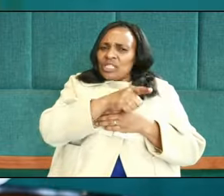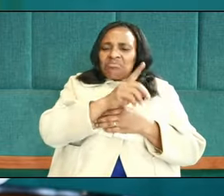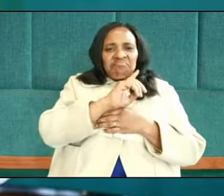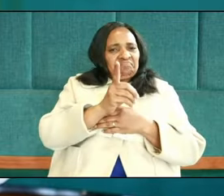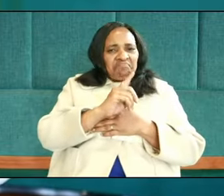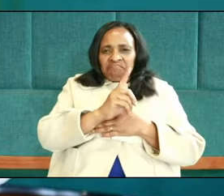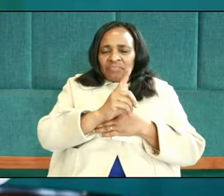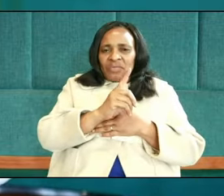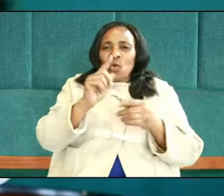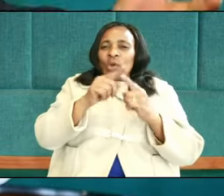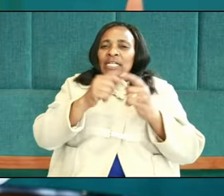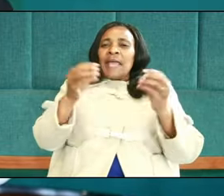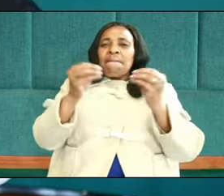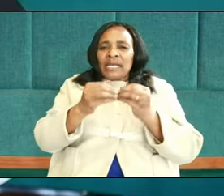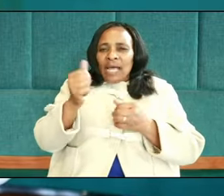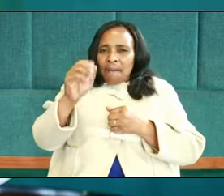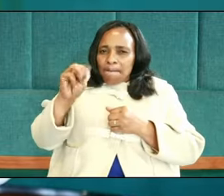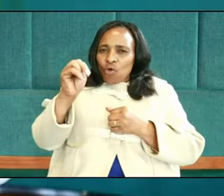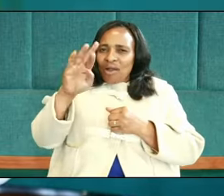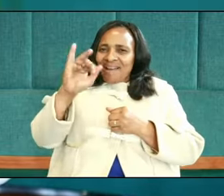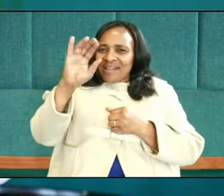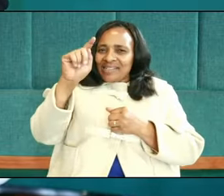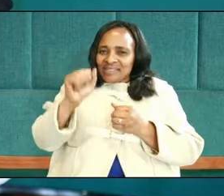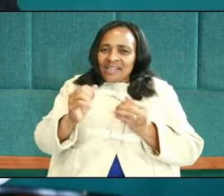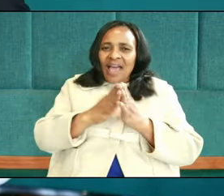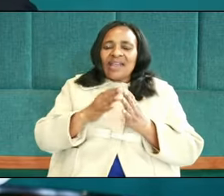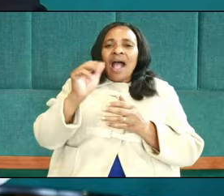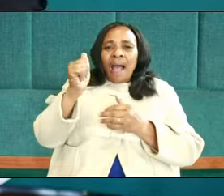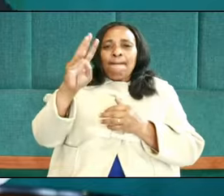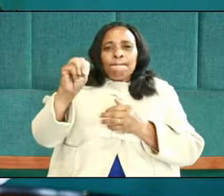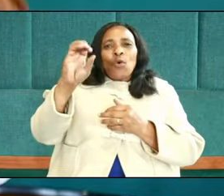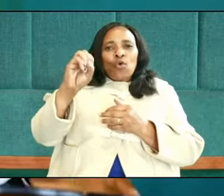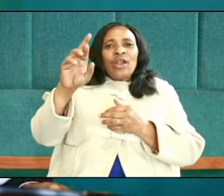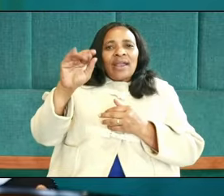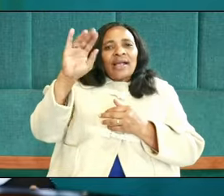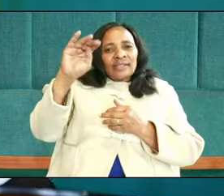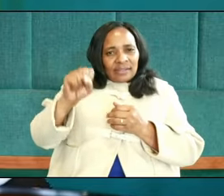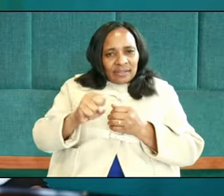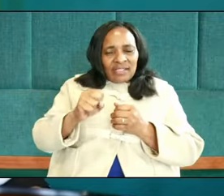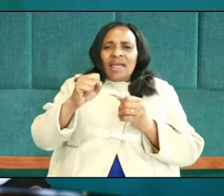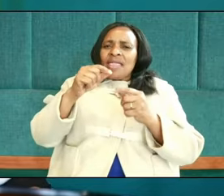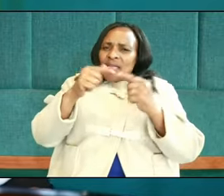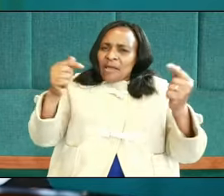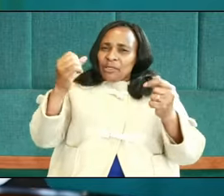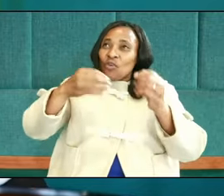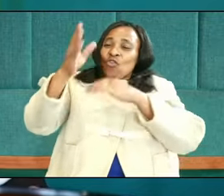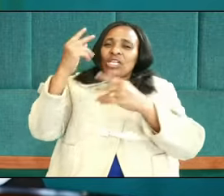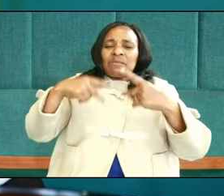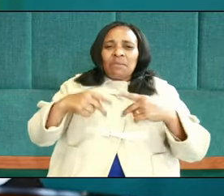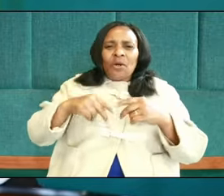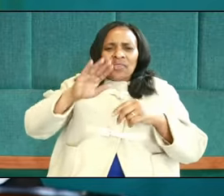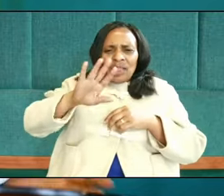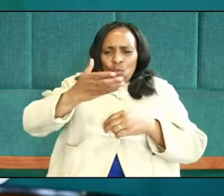When they met the Amalekites, the Amorites, and all of these fierce forces and enemies of God's people, it was not